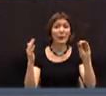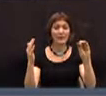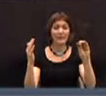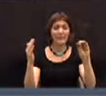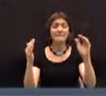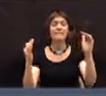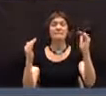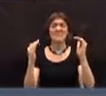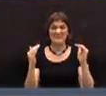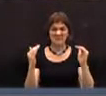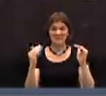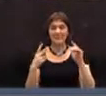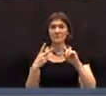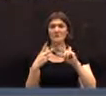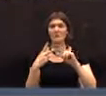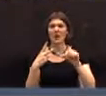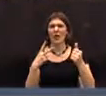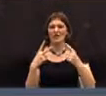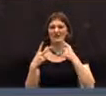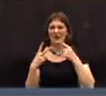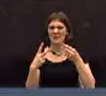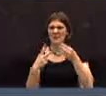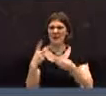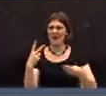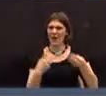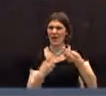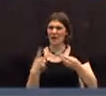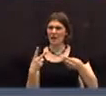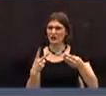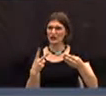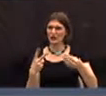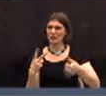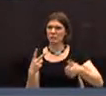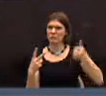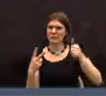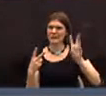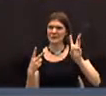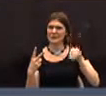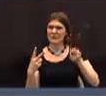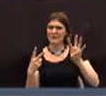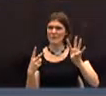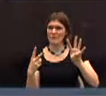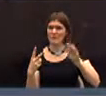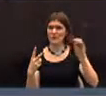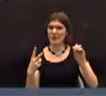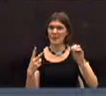And we've got another one that said, says our budget is going up 6.4%.